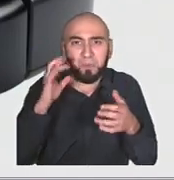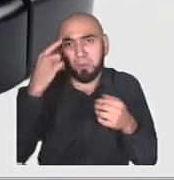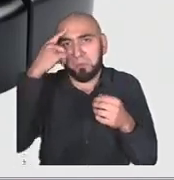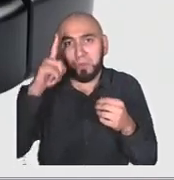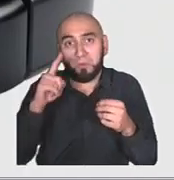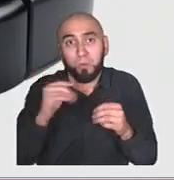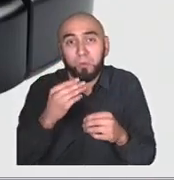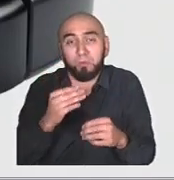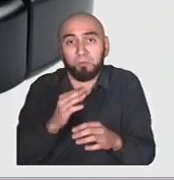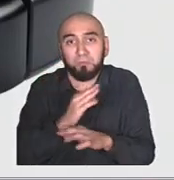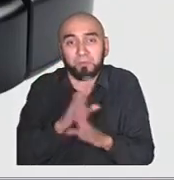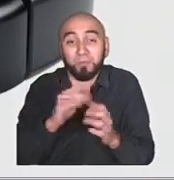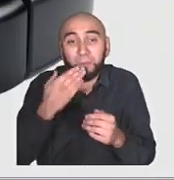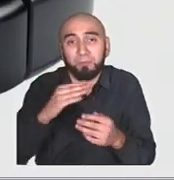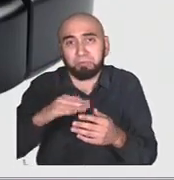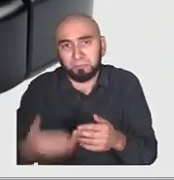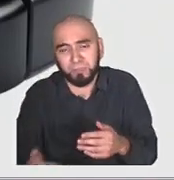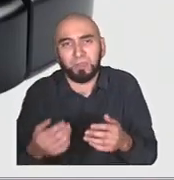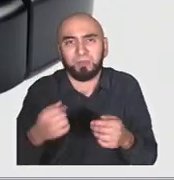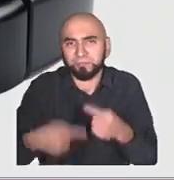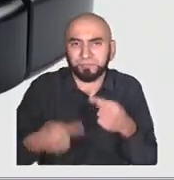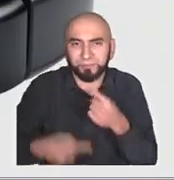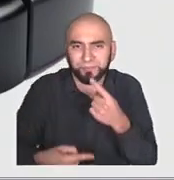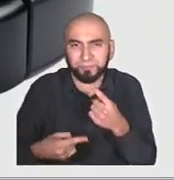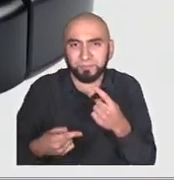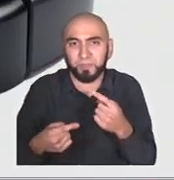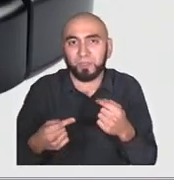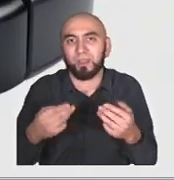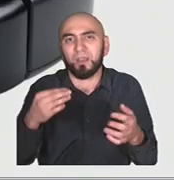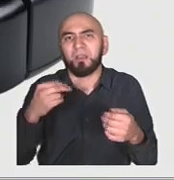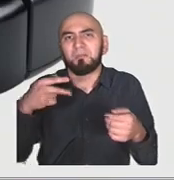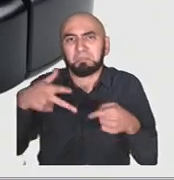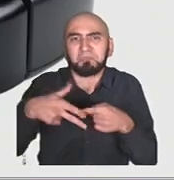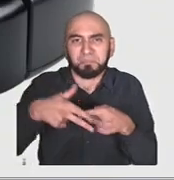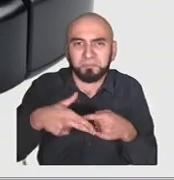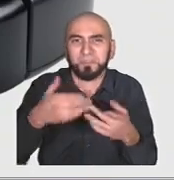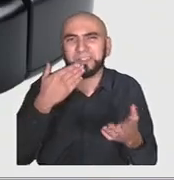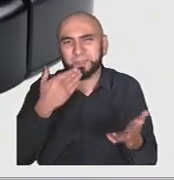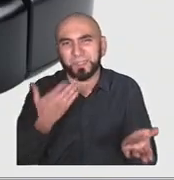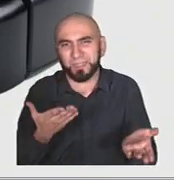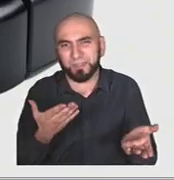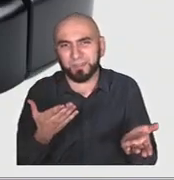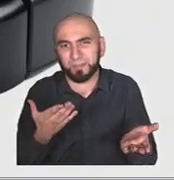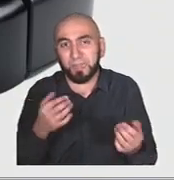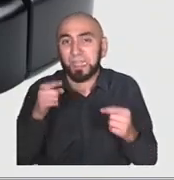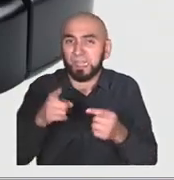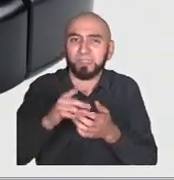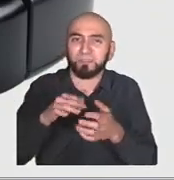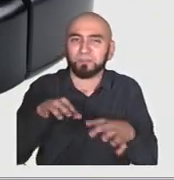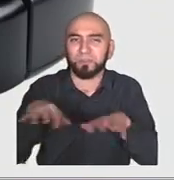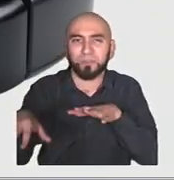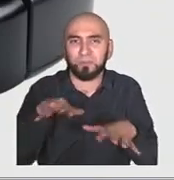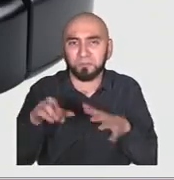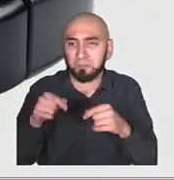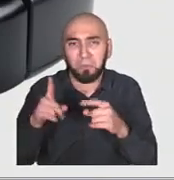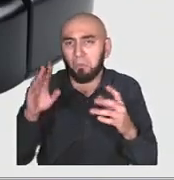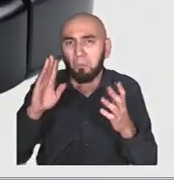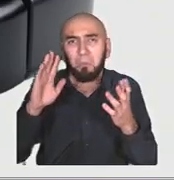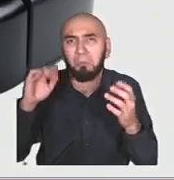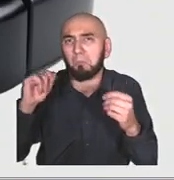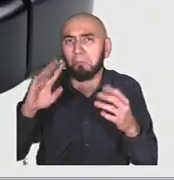And when it's stuck, it goes dun-dun. These are human universal tones. A two-year-old can understand them.